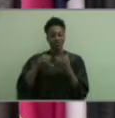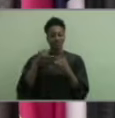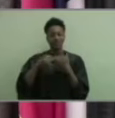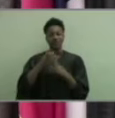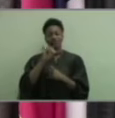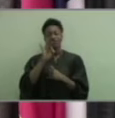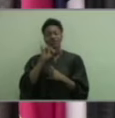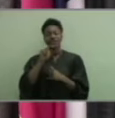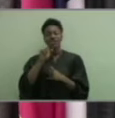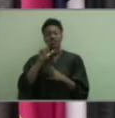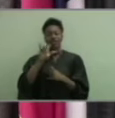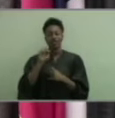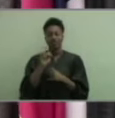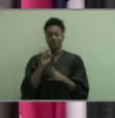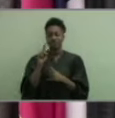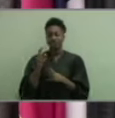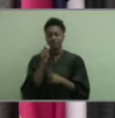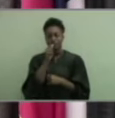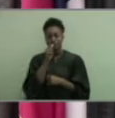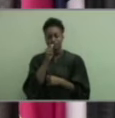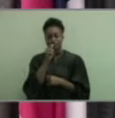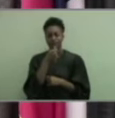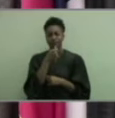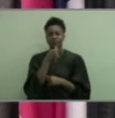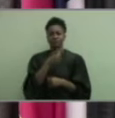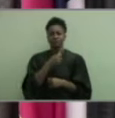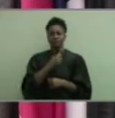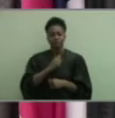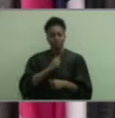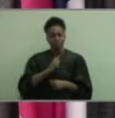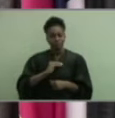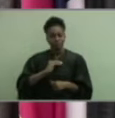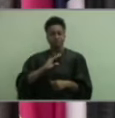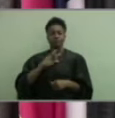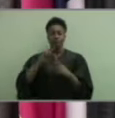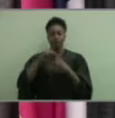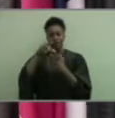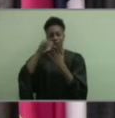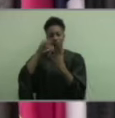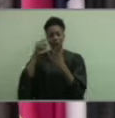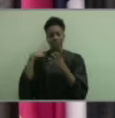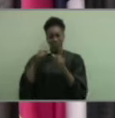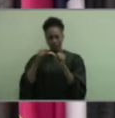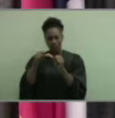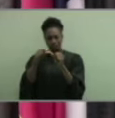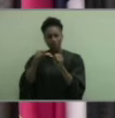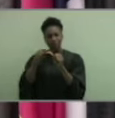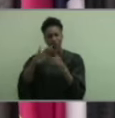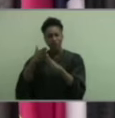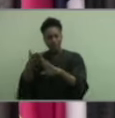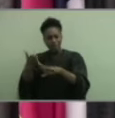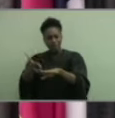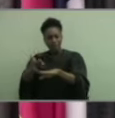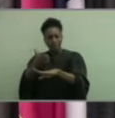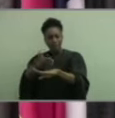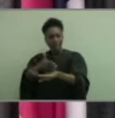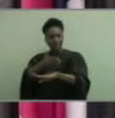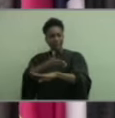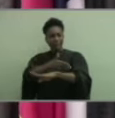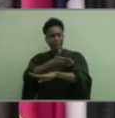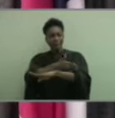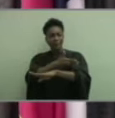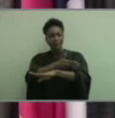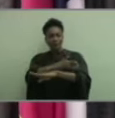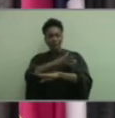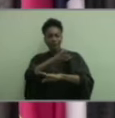appreciation for learning. He has a positive attitude and an intrinsic drive to always better himself and work towards